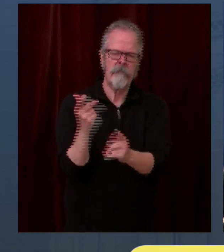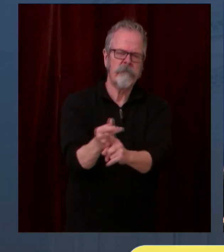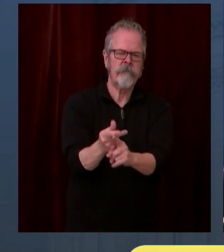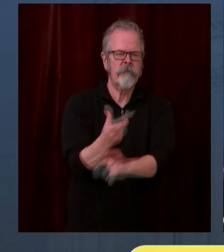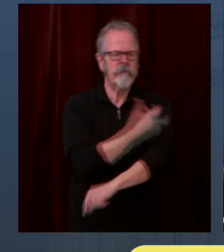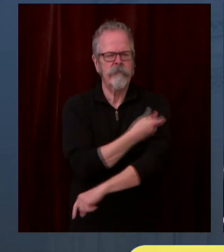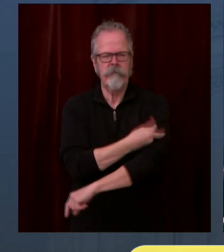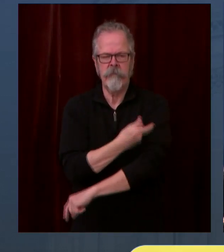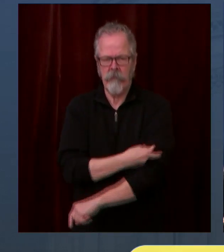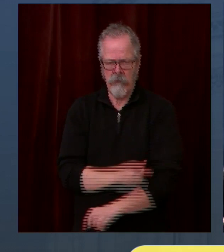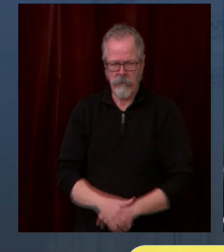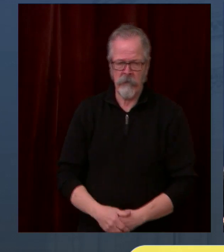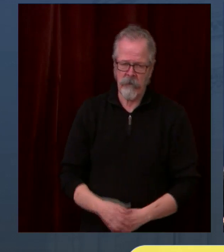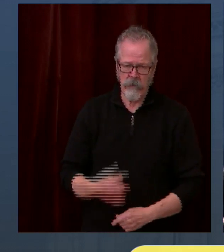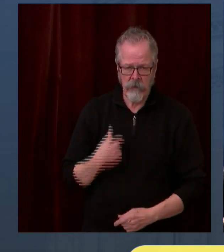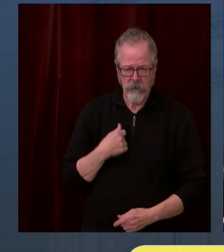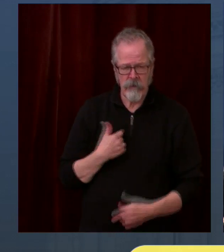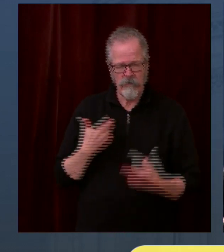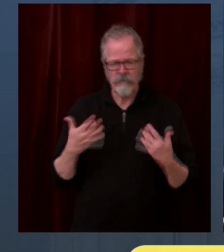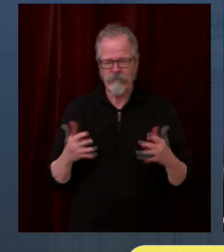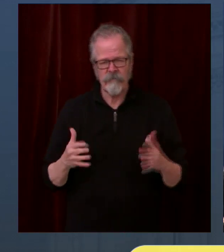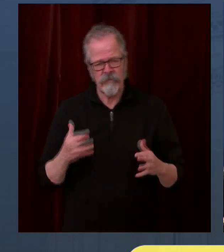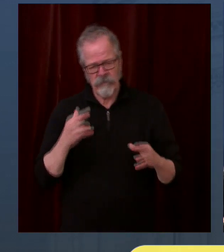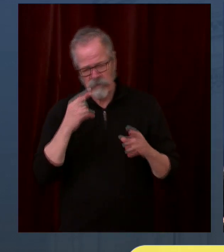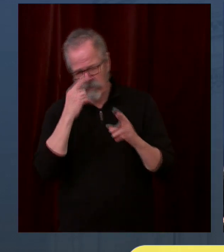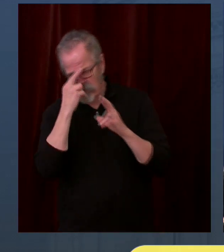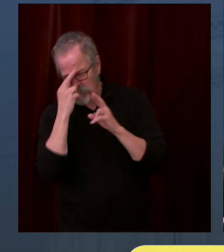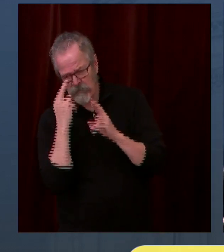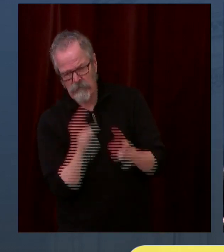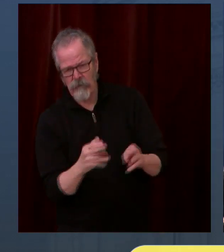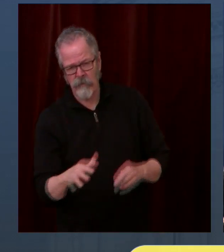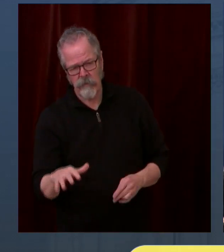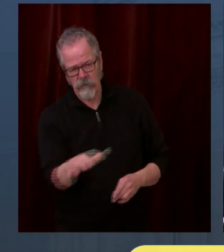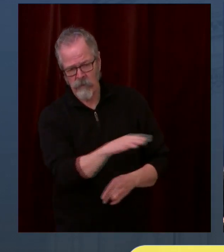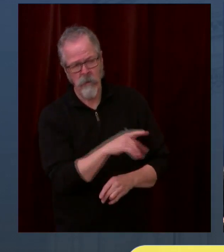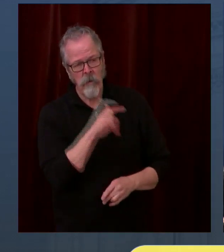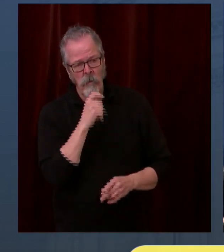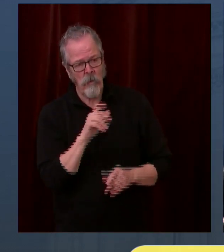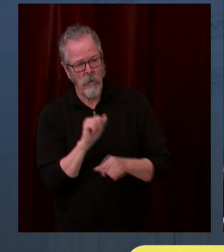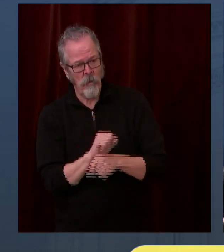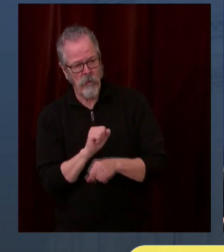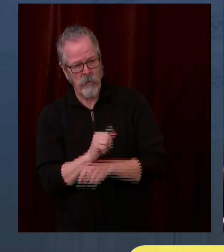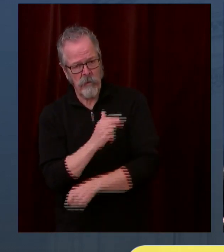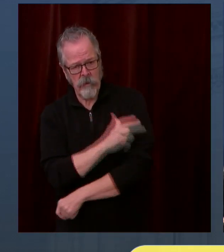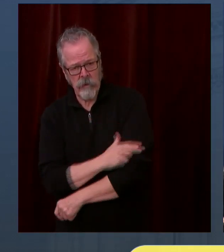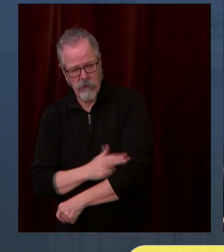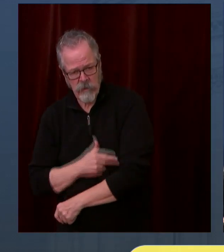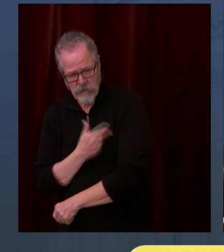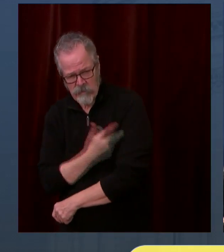real hard now. That's why I hope these volunteers that have volunteered can be of assistance as well.